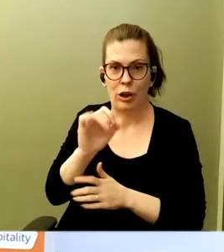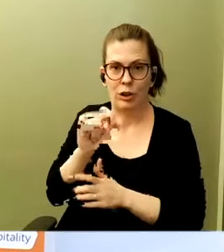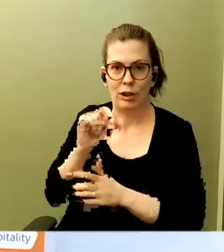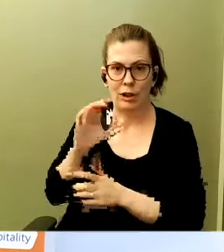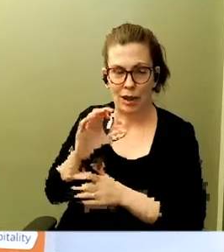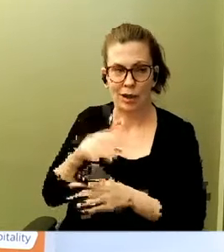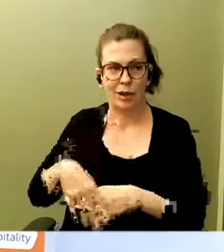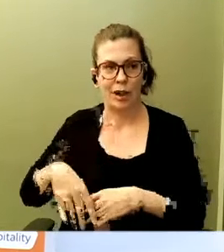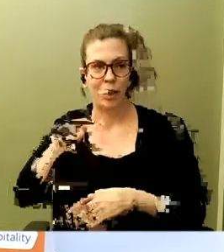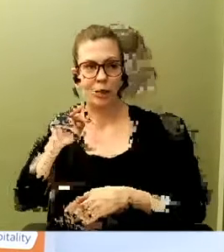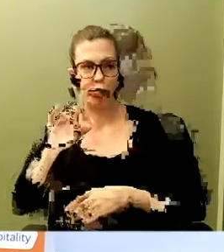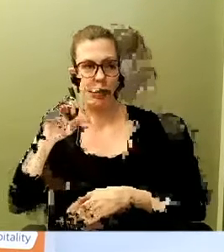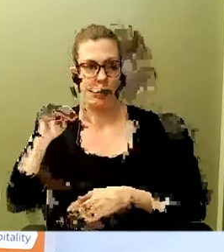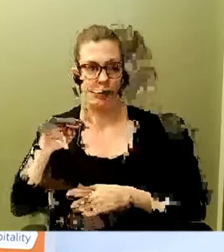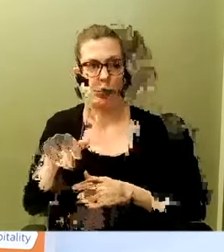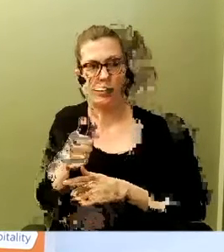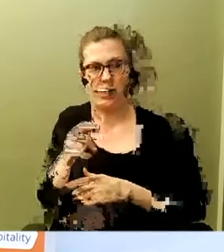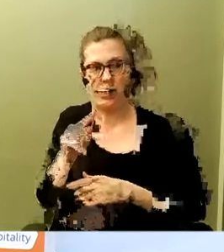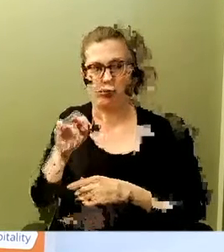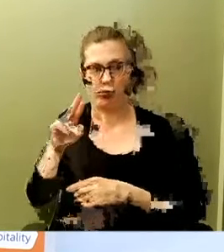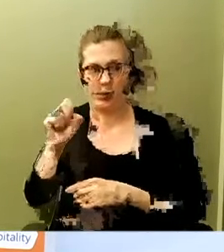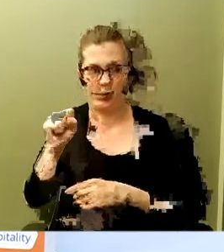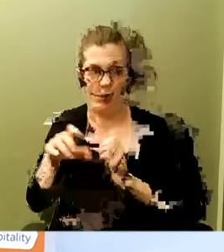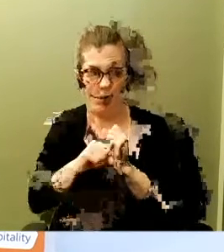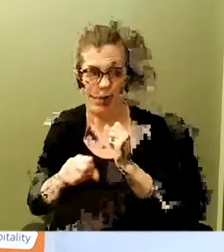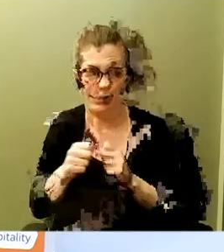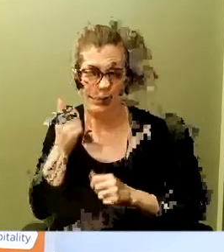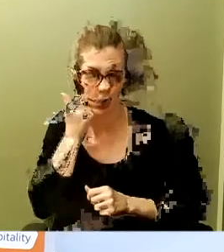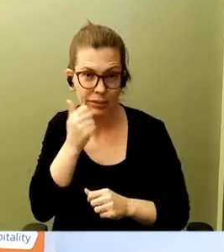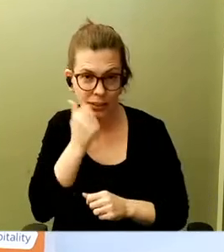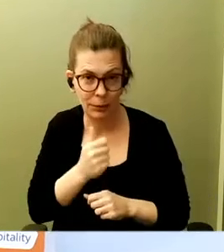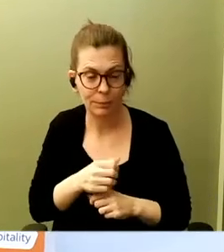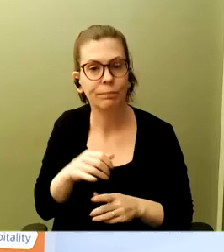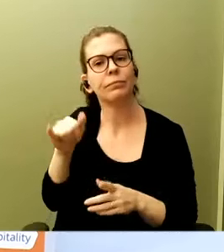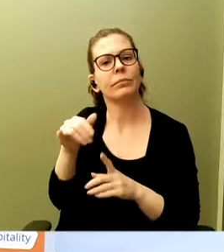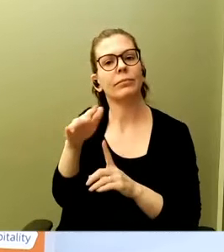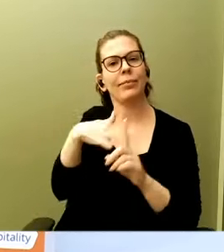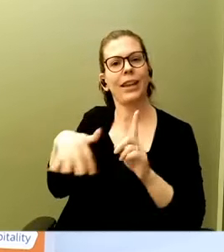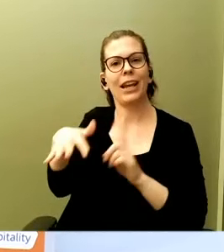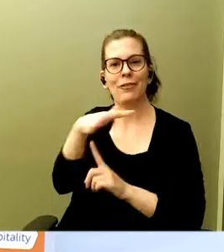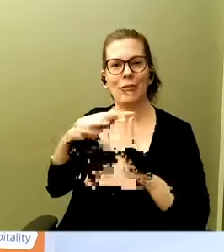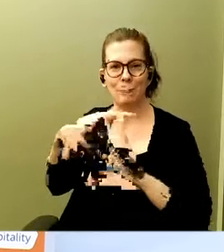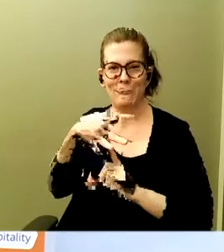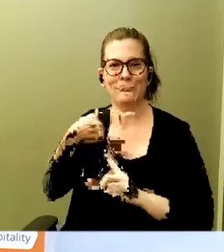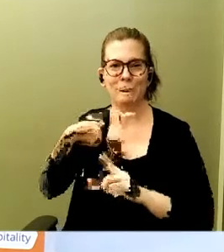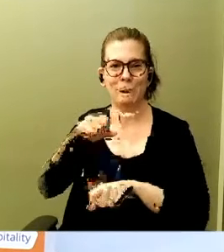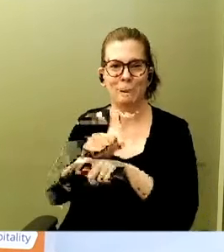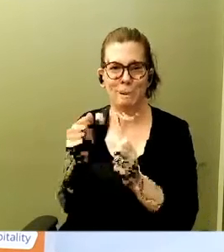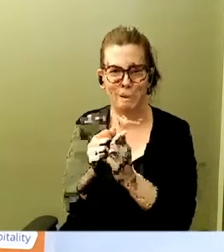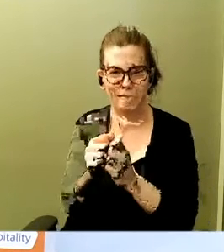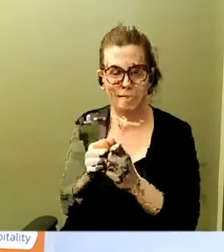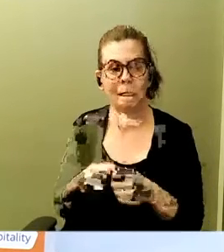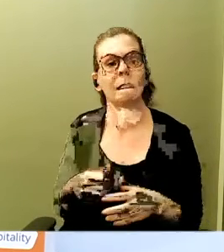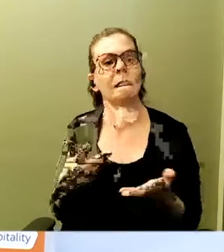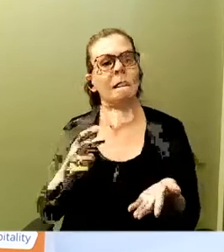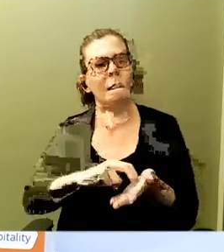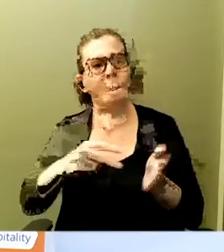trillions per ads per day. So that's kind of the environment we're dealing with. And what it means is that